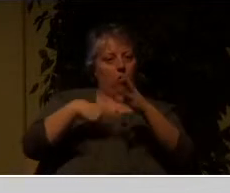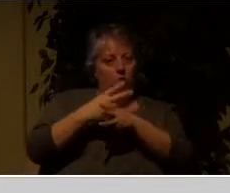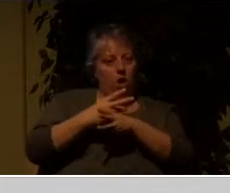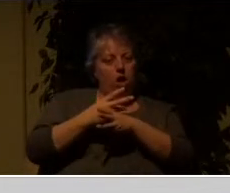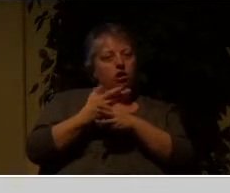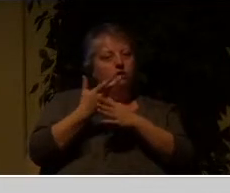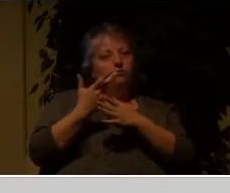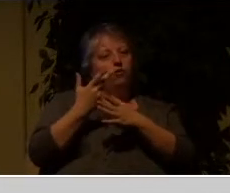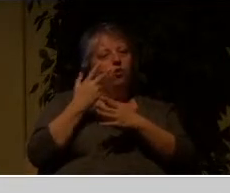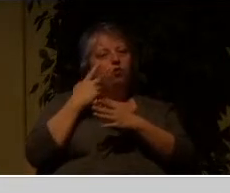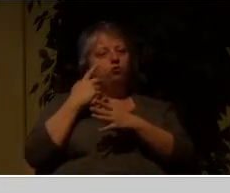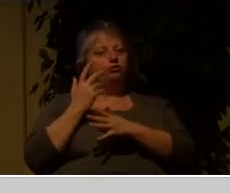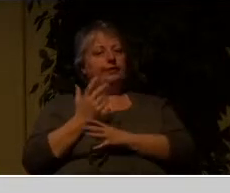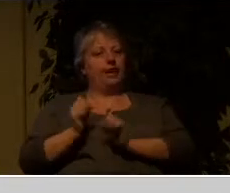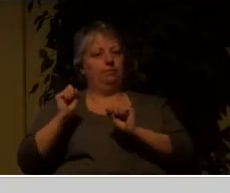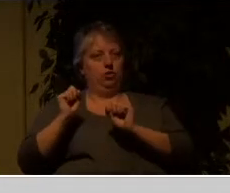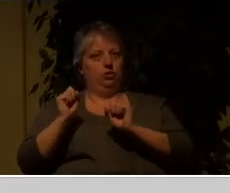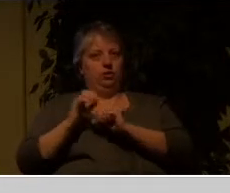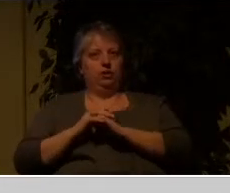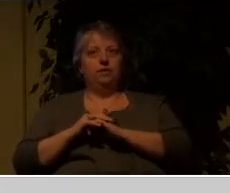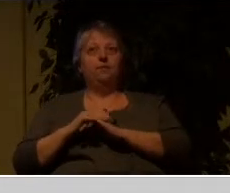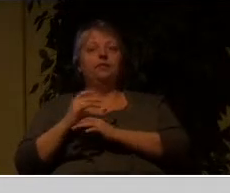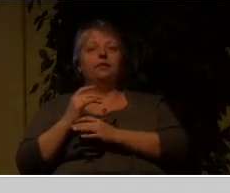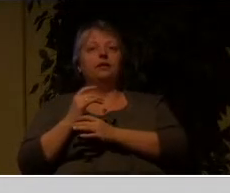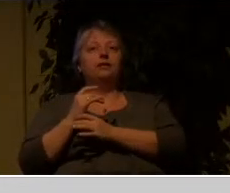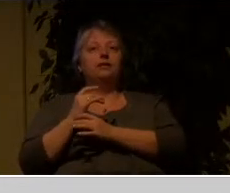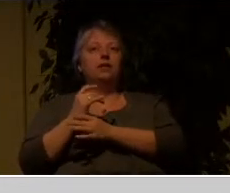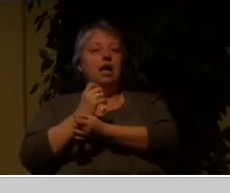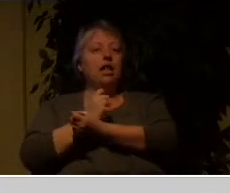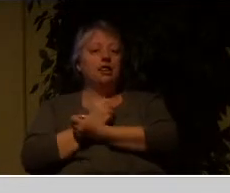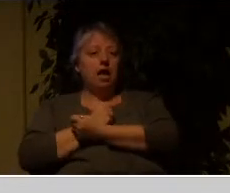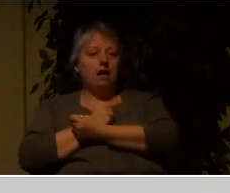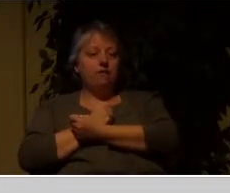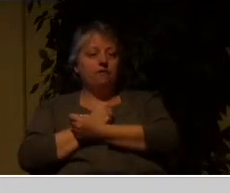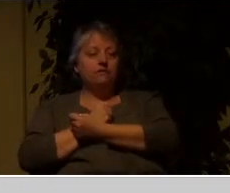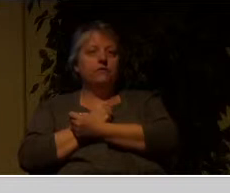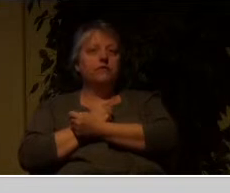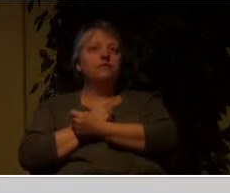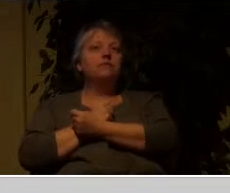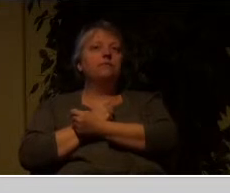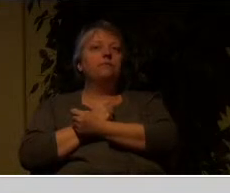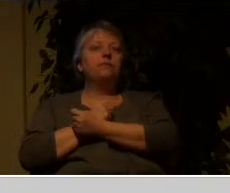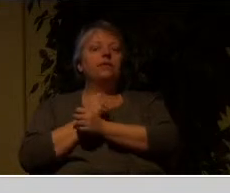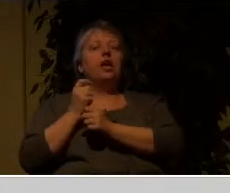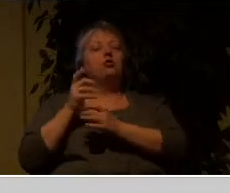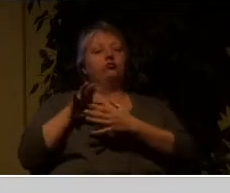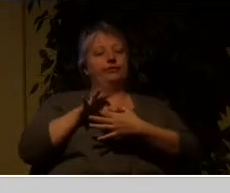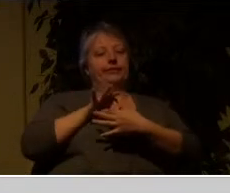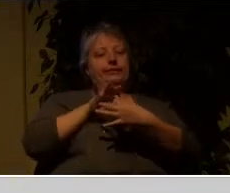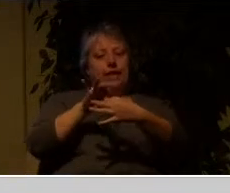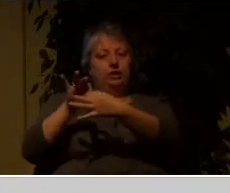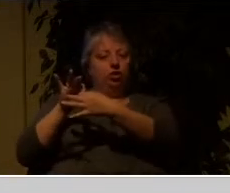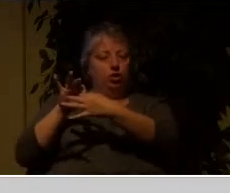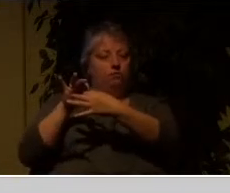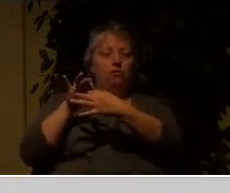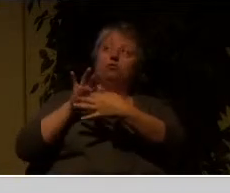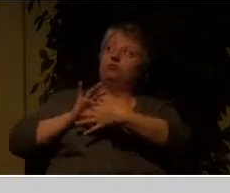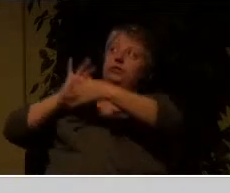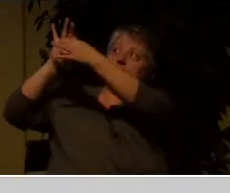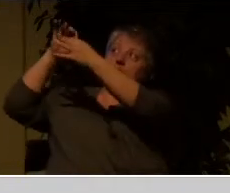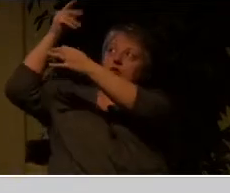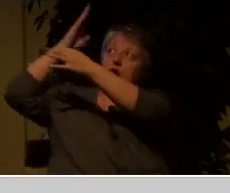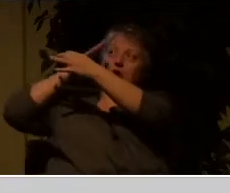the fruit of our relationship with God and our relationship with each other. In the world, however,